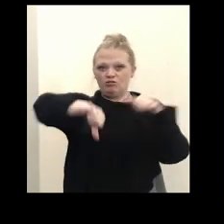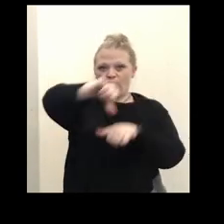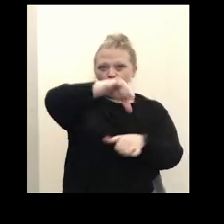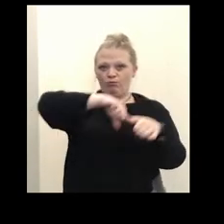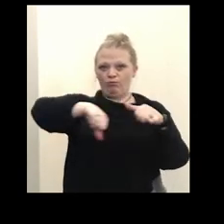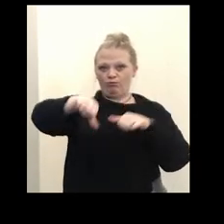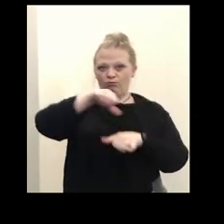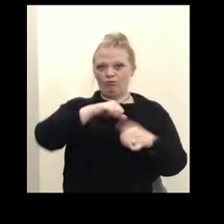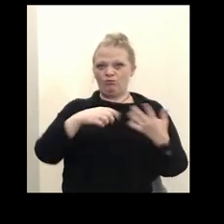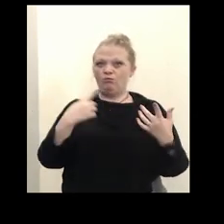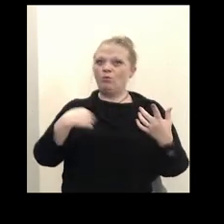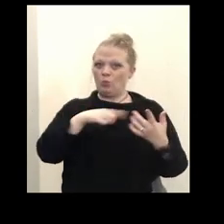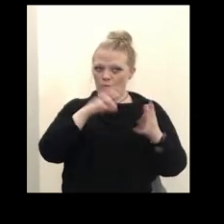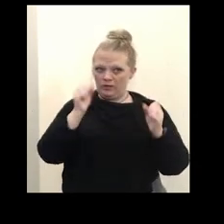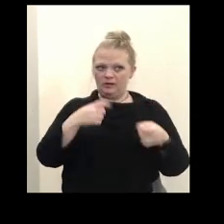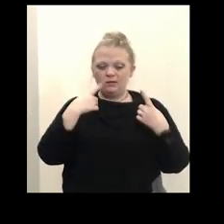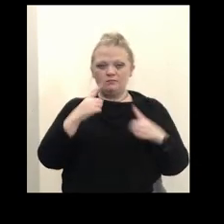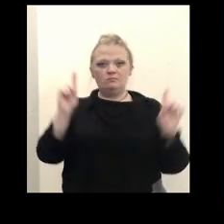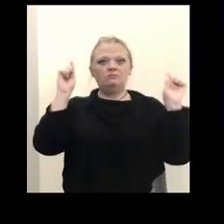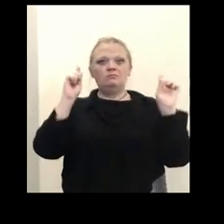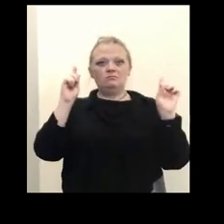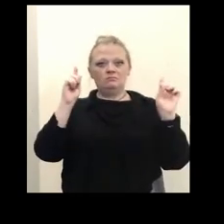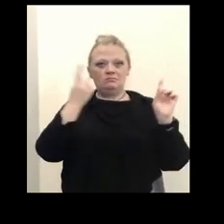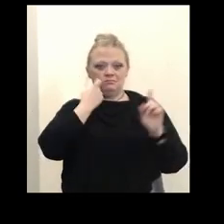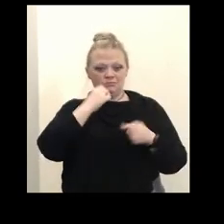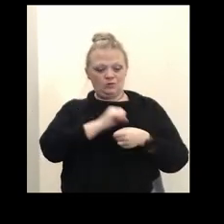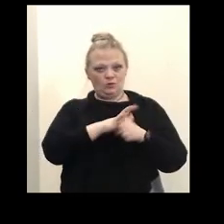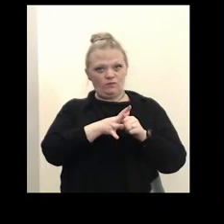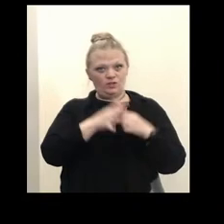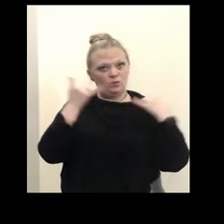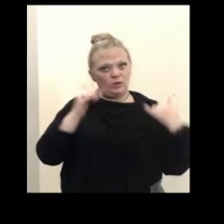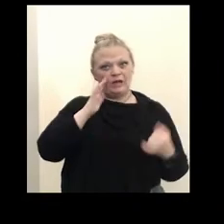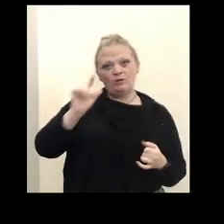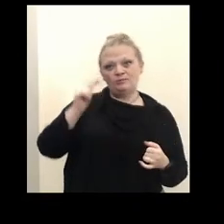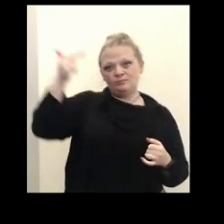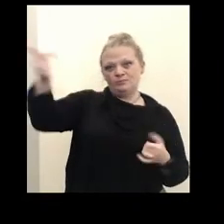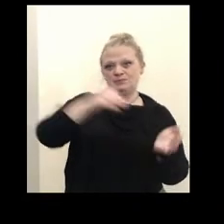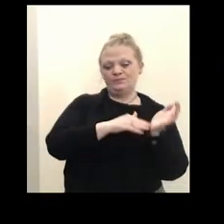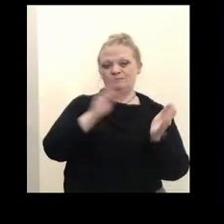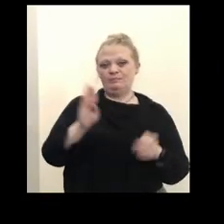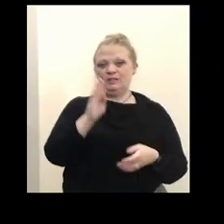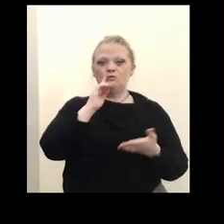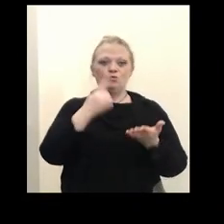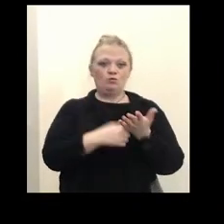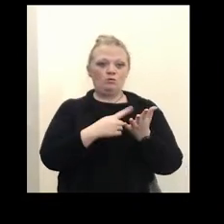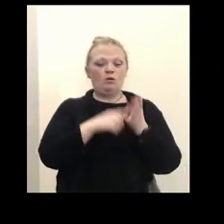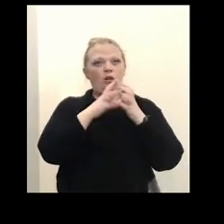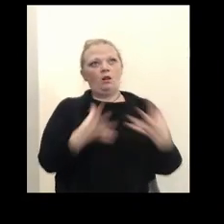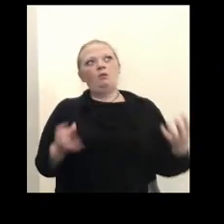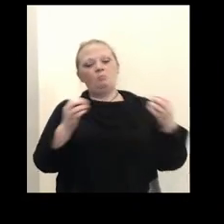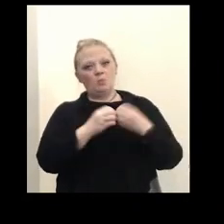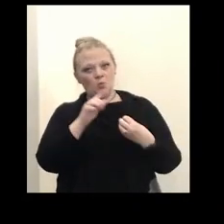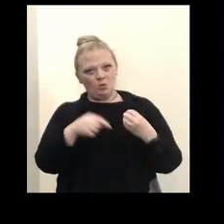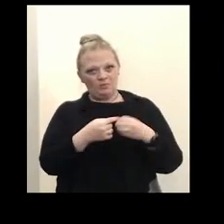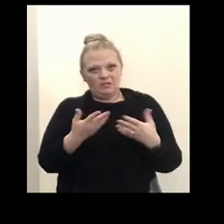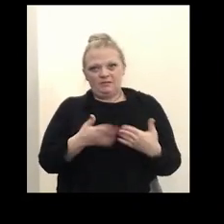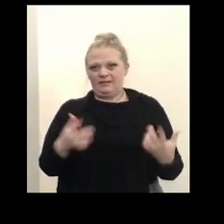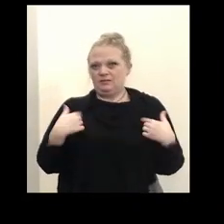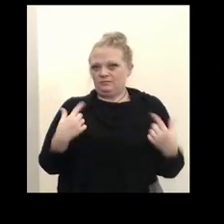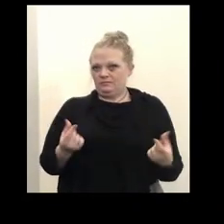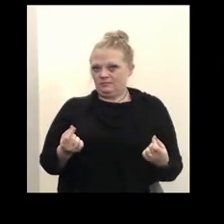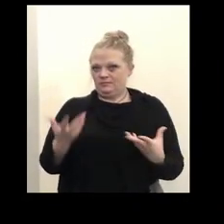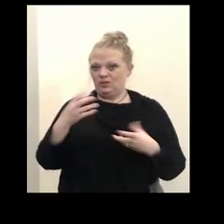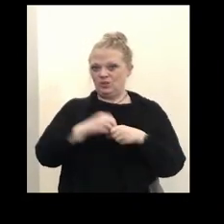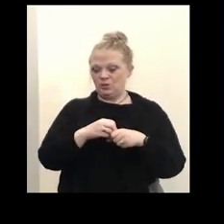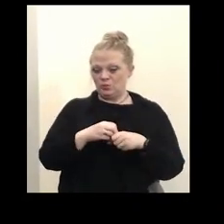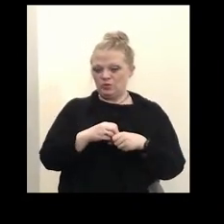get through this most recent wave of COVID. With that, I'm going to turn it over to Dr. Burstein to talk a lot more about some of the things we're doing, including programs